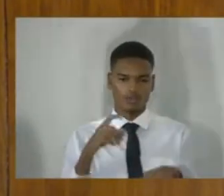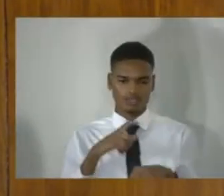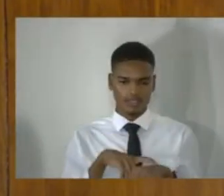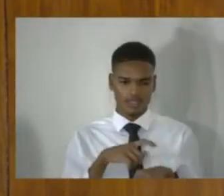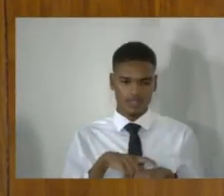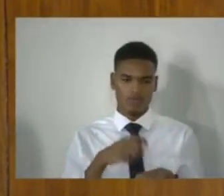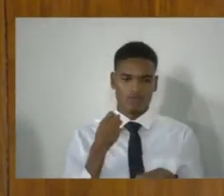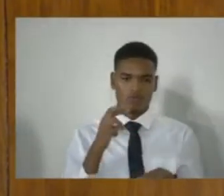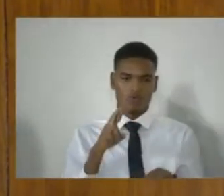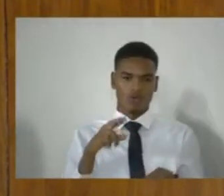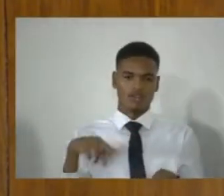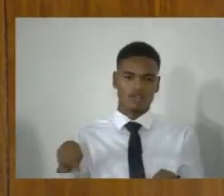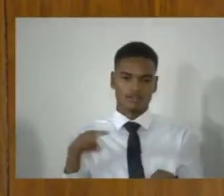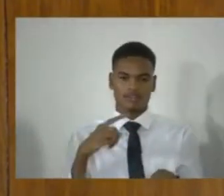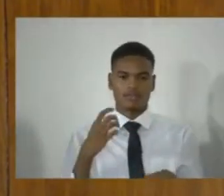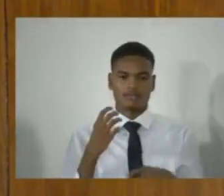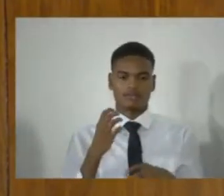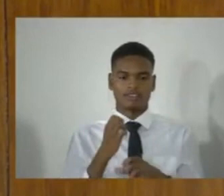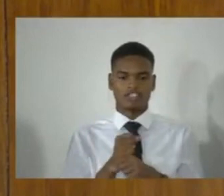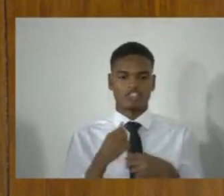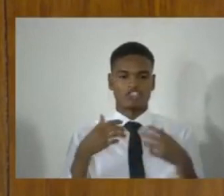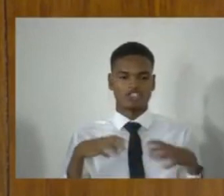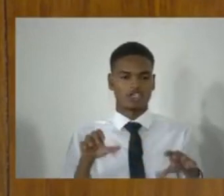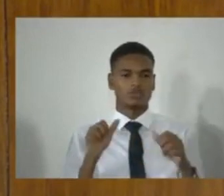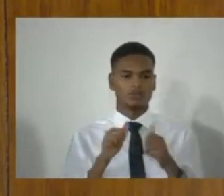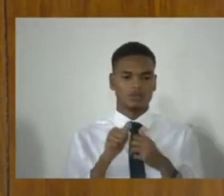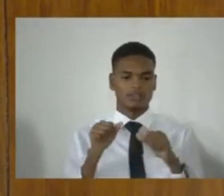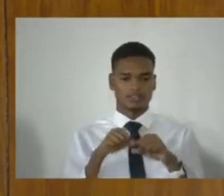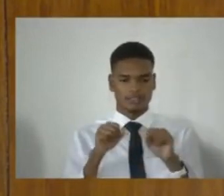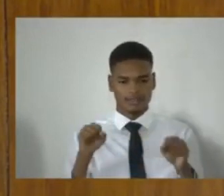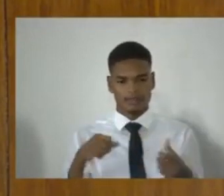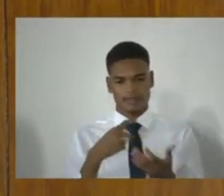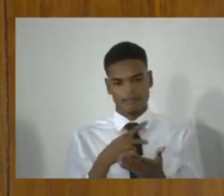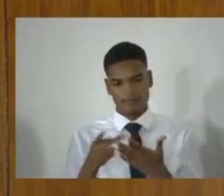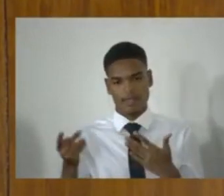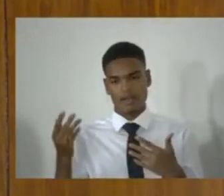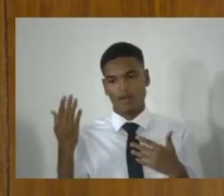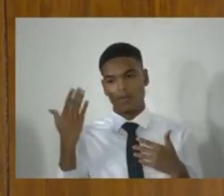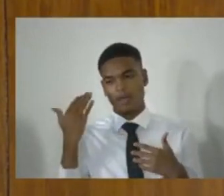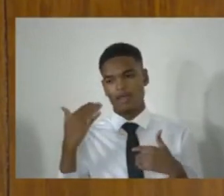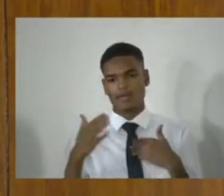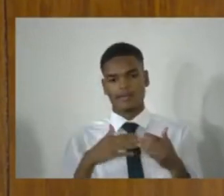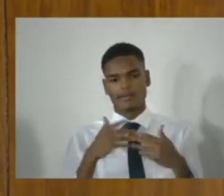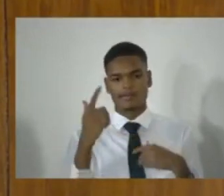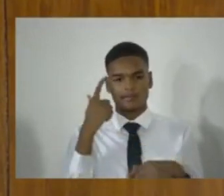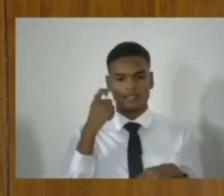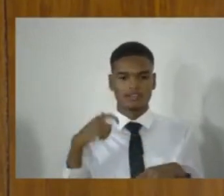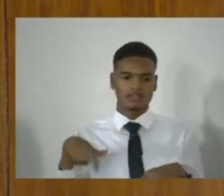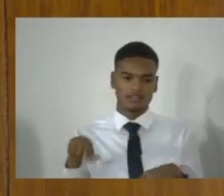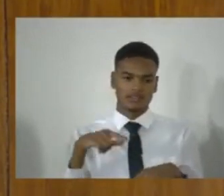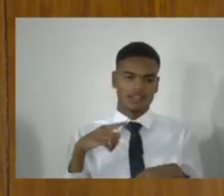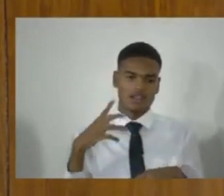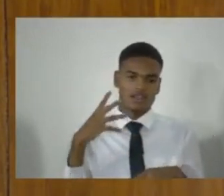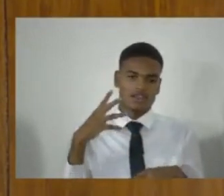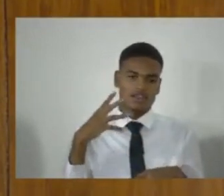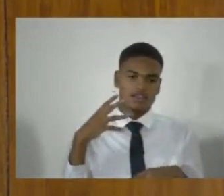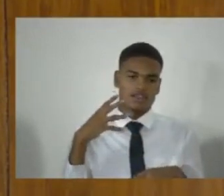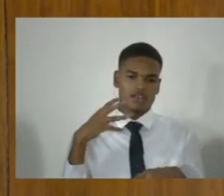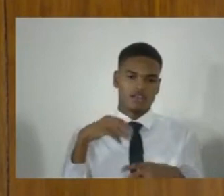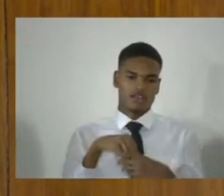their chances with the system failing, whether because they interfere with it through intimidating or killing witnesses